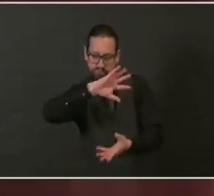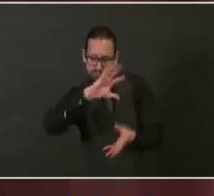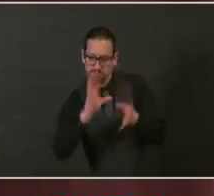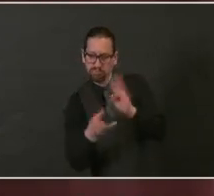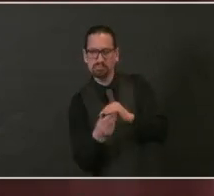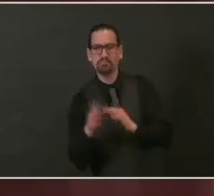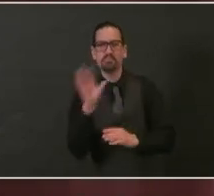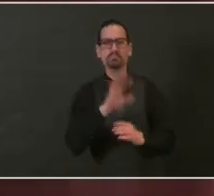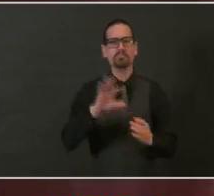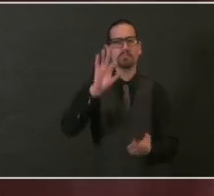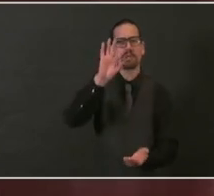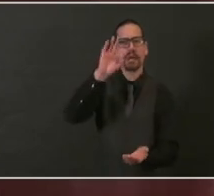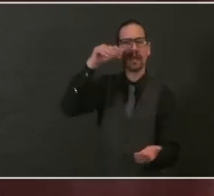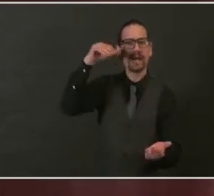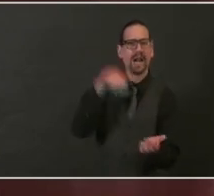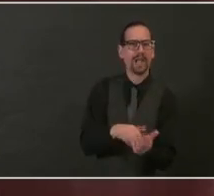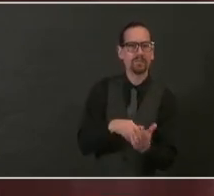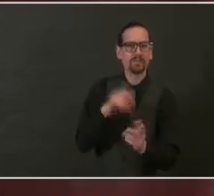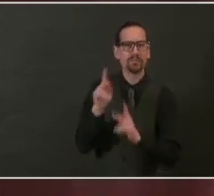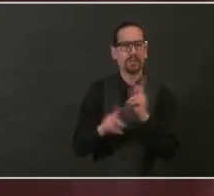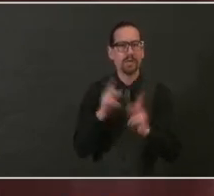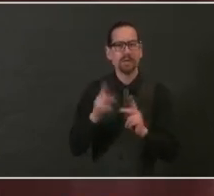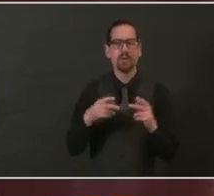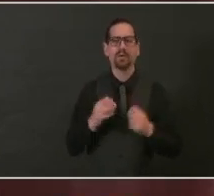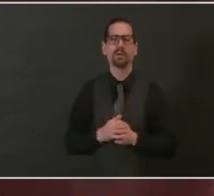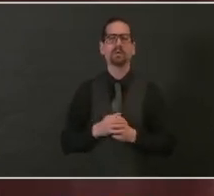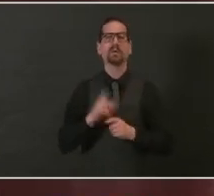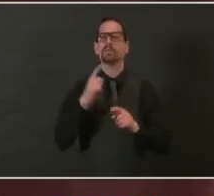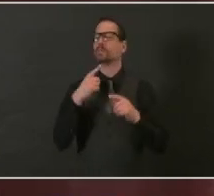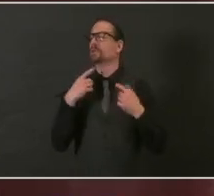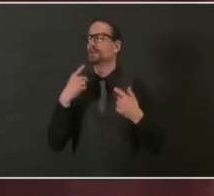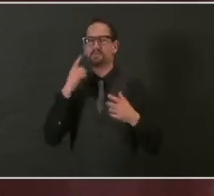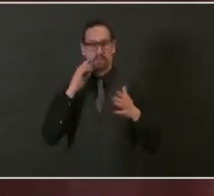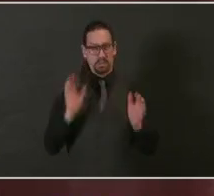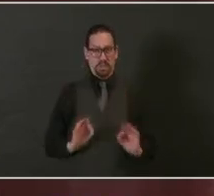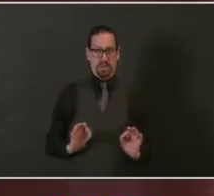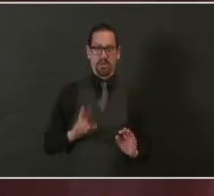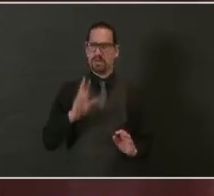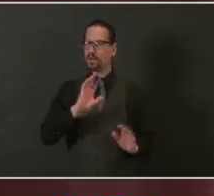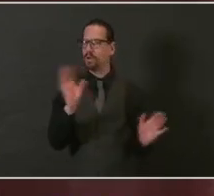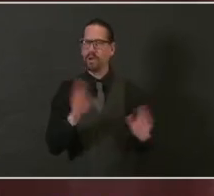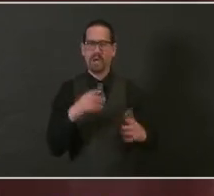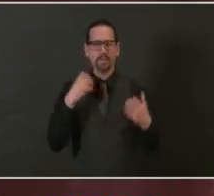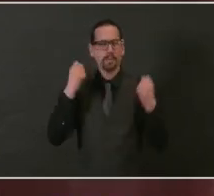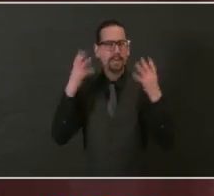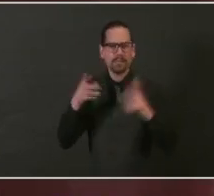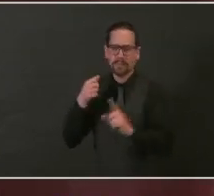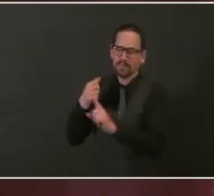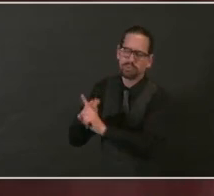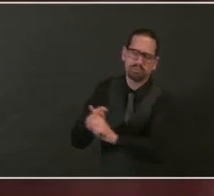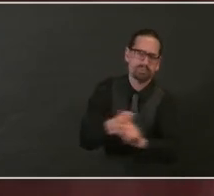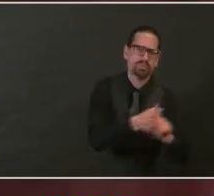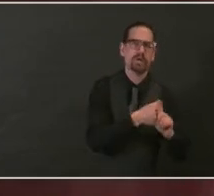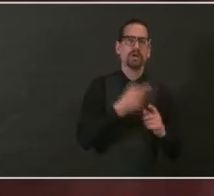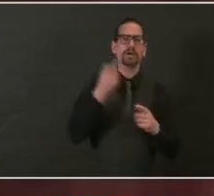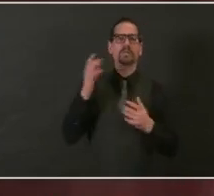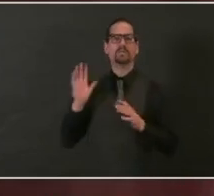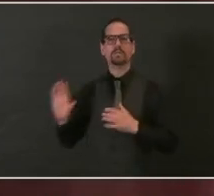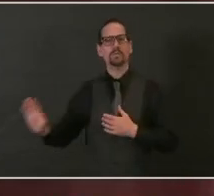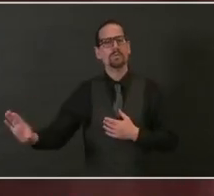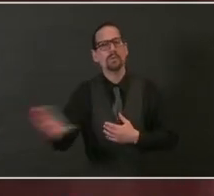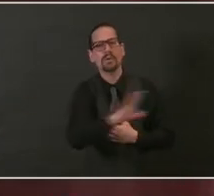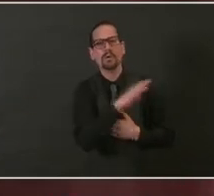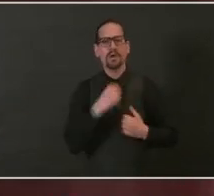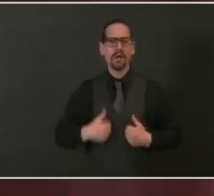pandemic. I want to personally thank all the health care workers and members of our